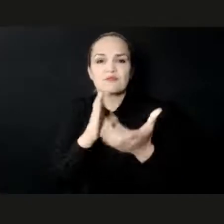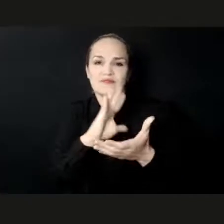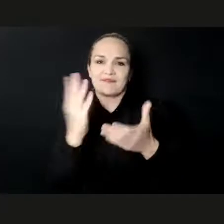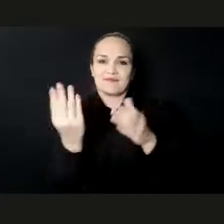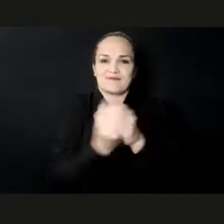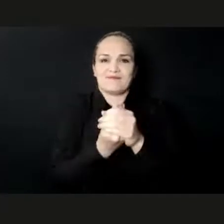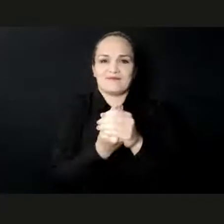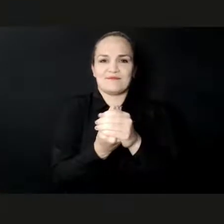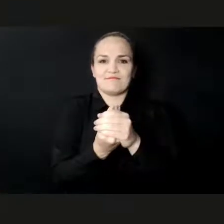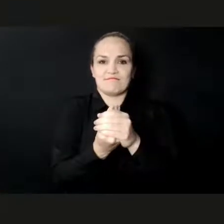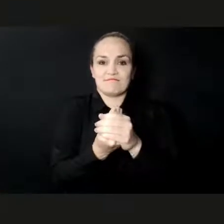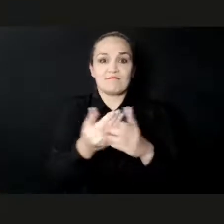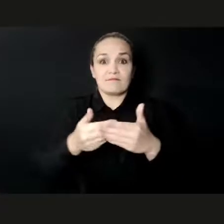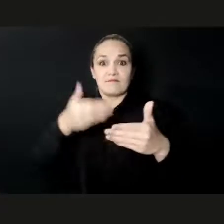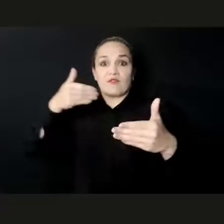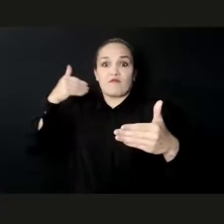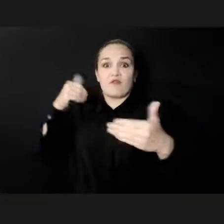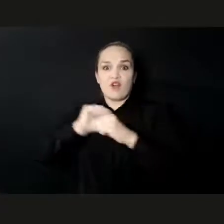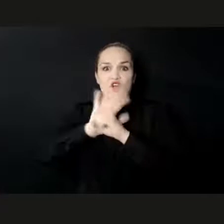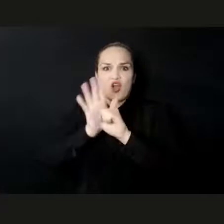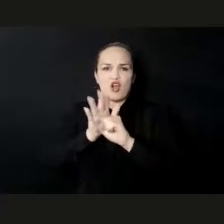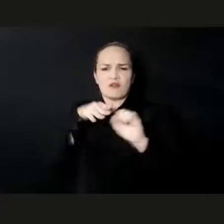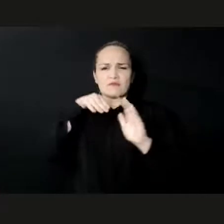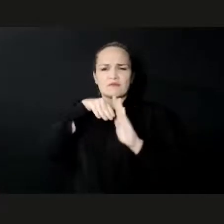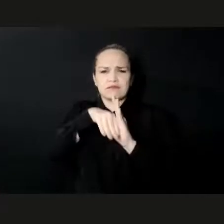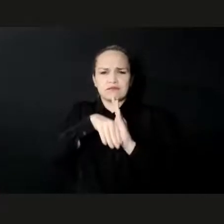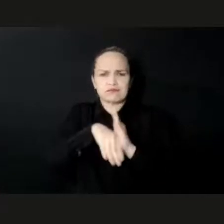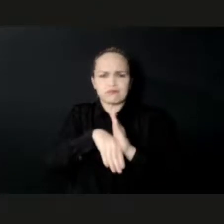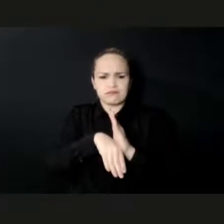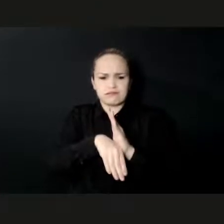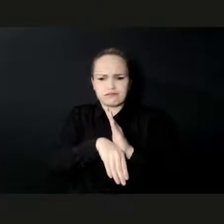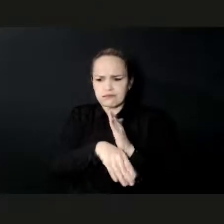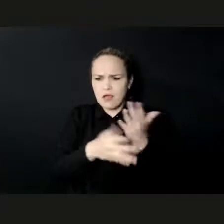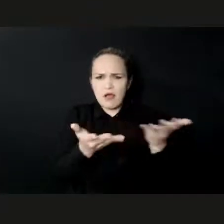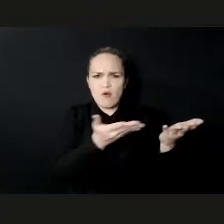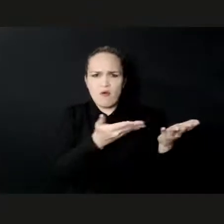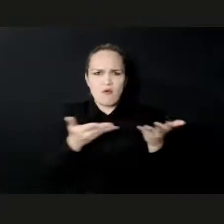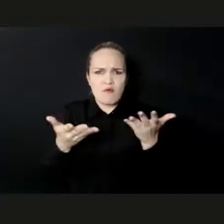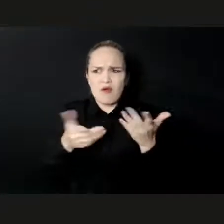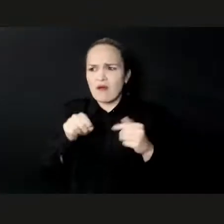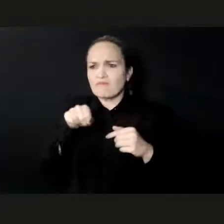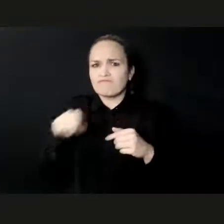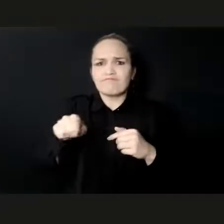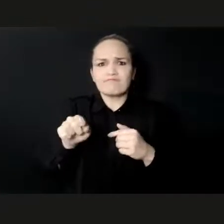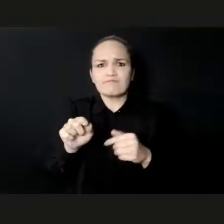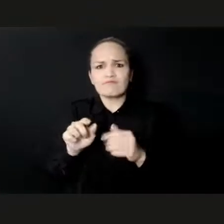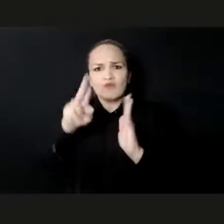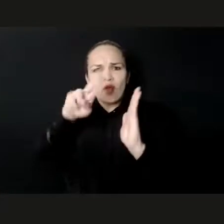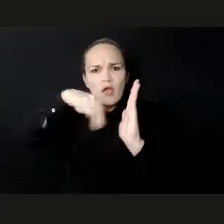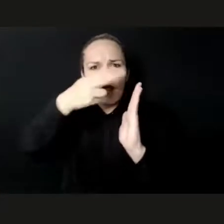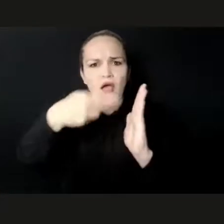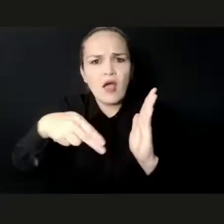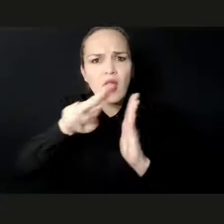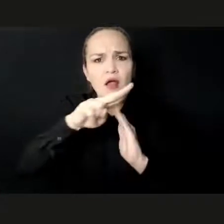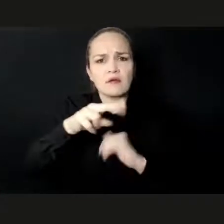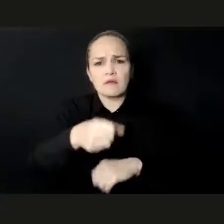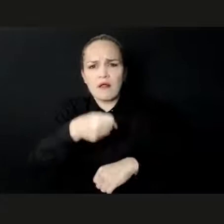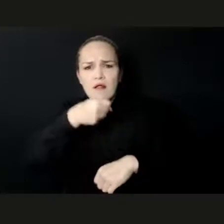Artists have tuned to digital platforms to connect with audiences and consumers.